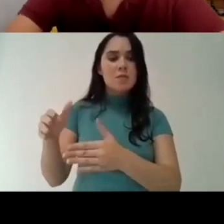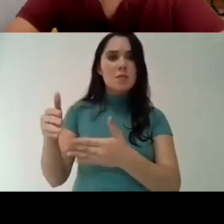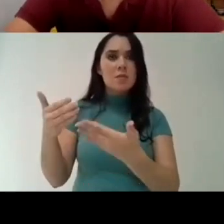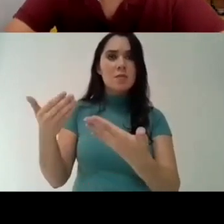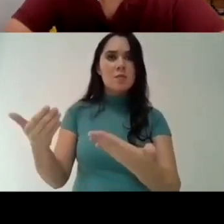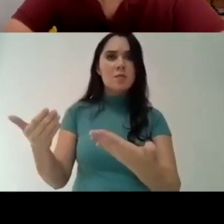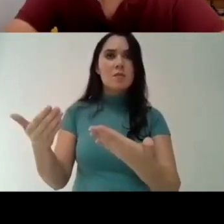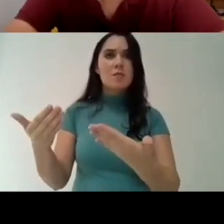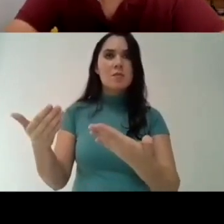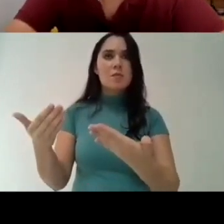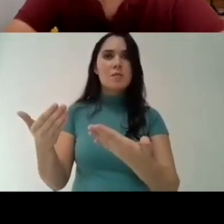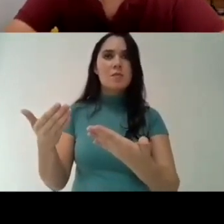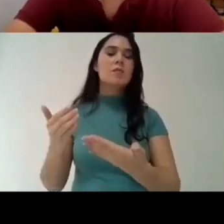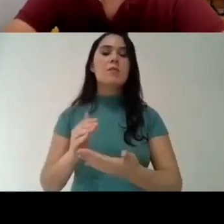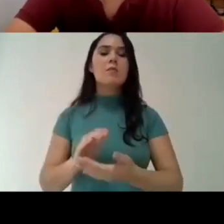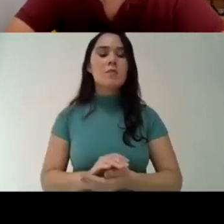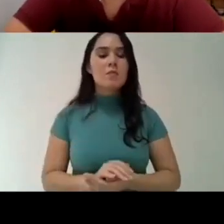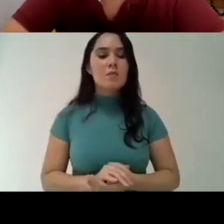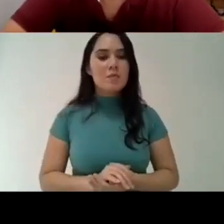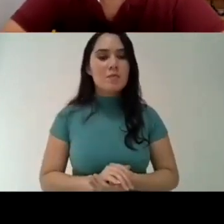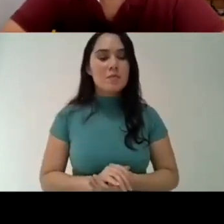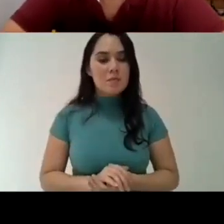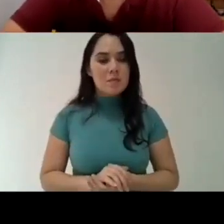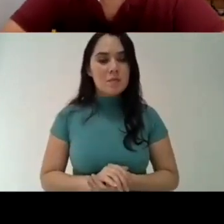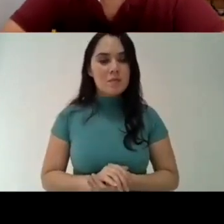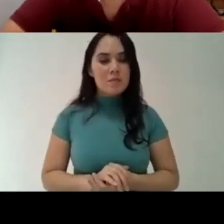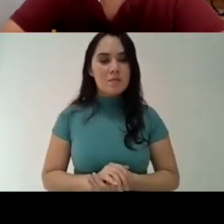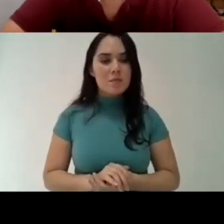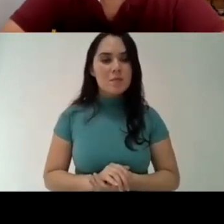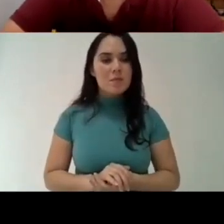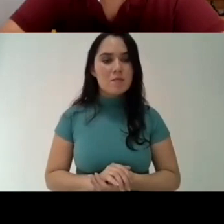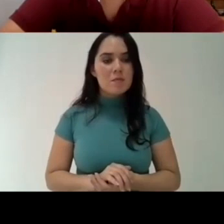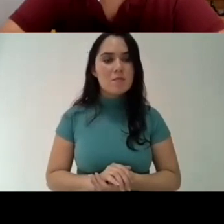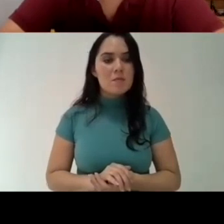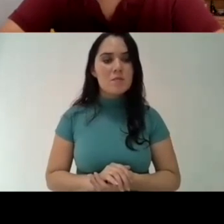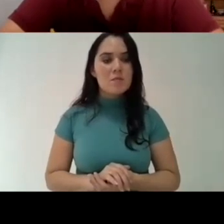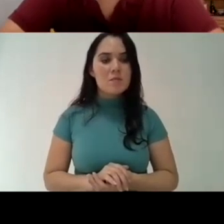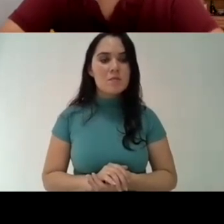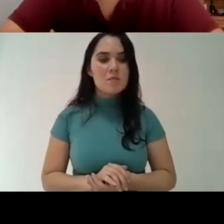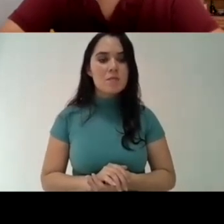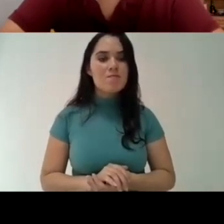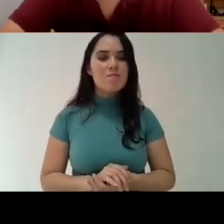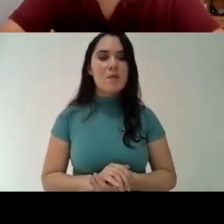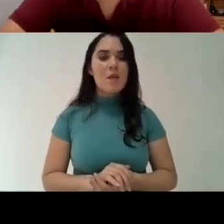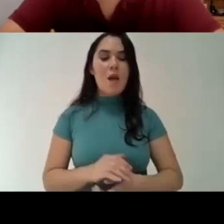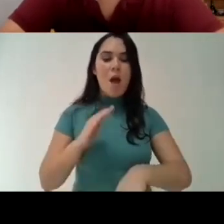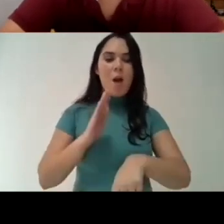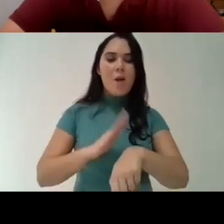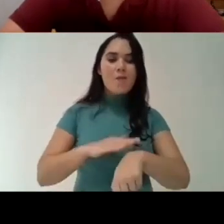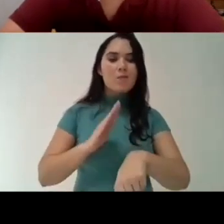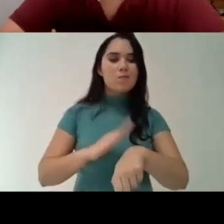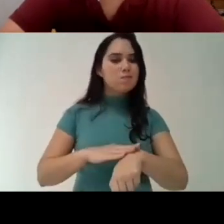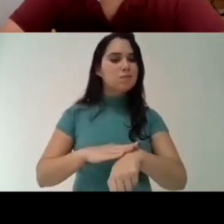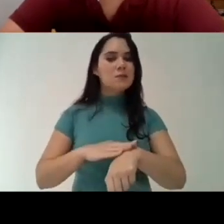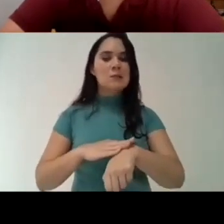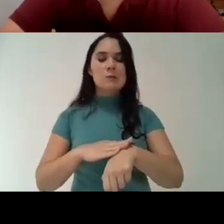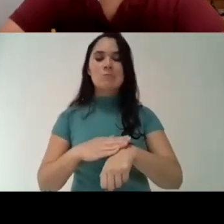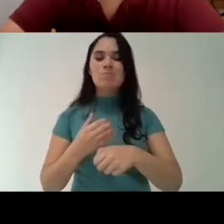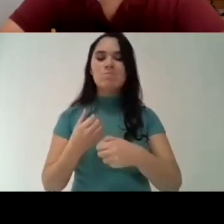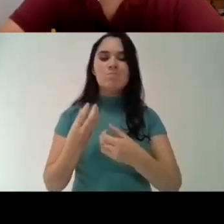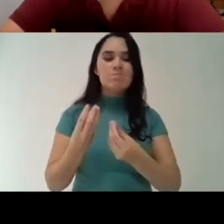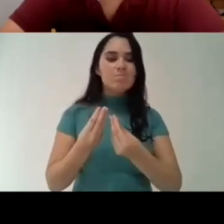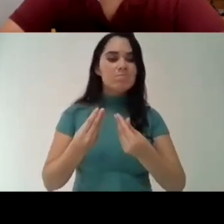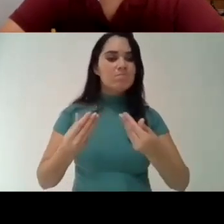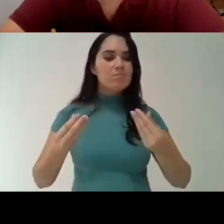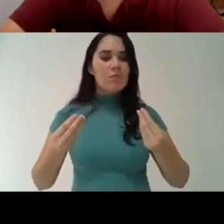not uh enough to deal with the demands uh for example when we talk about the fire the education